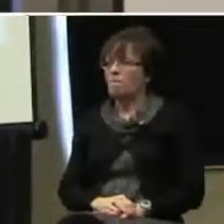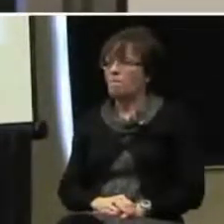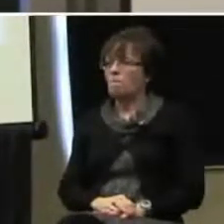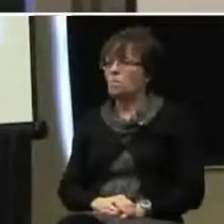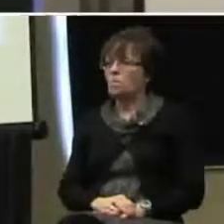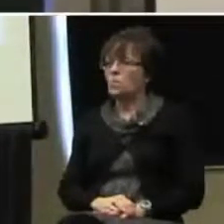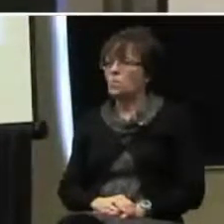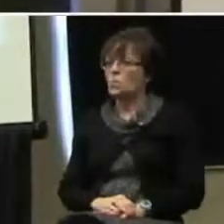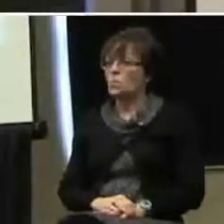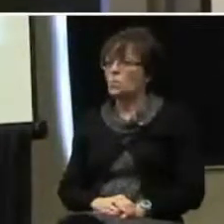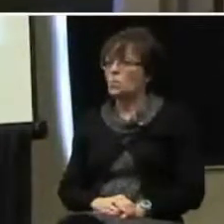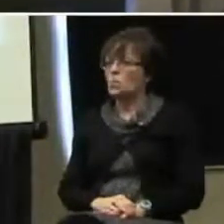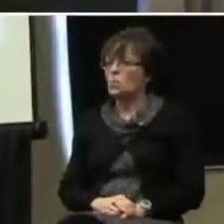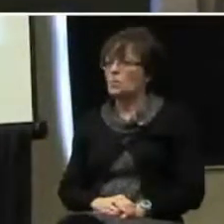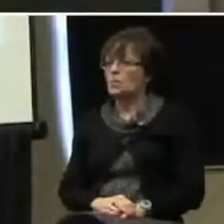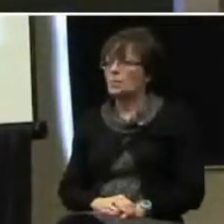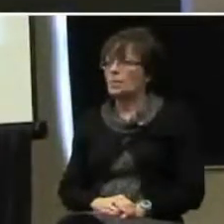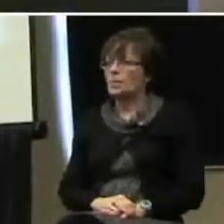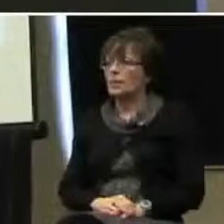Okay.